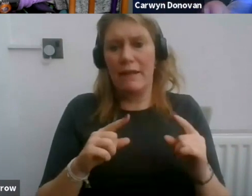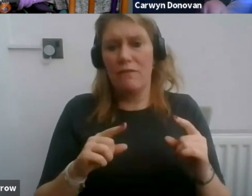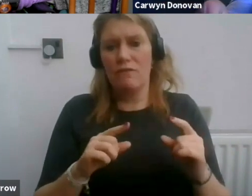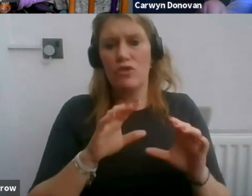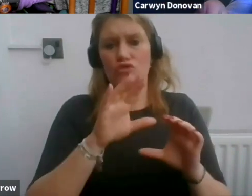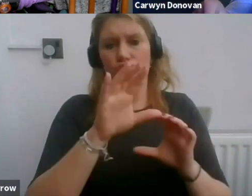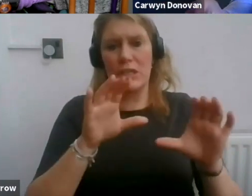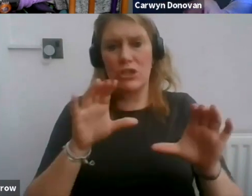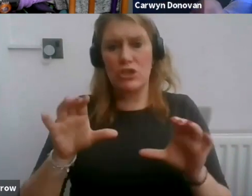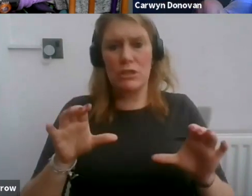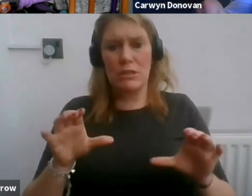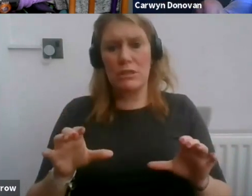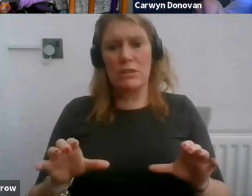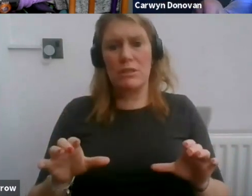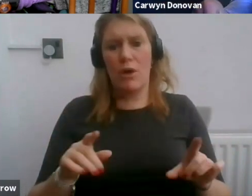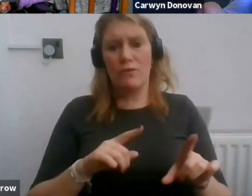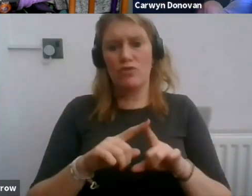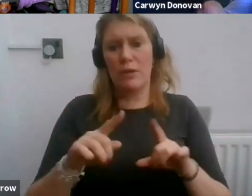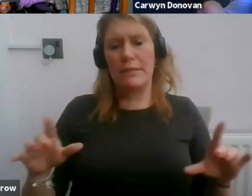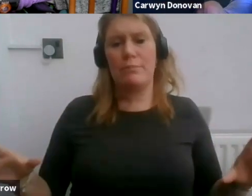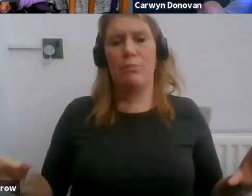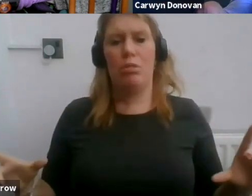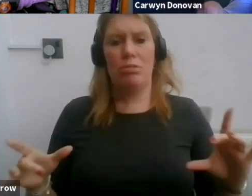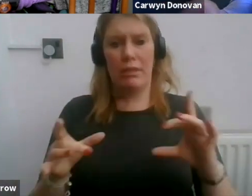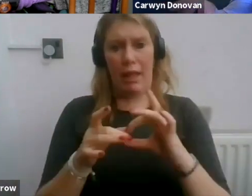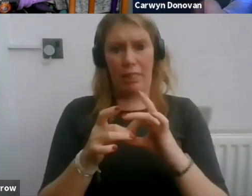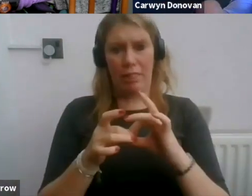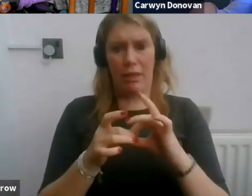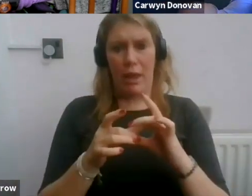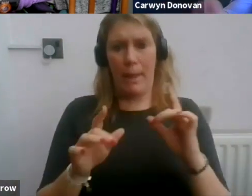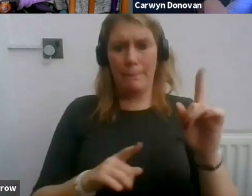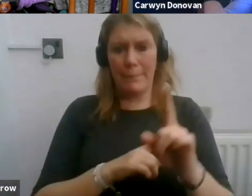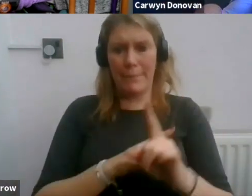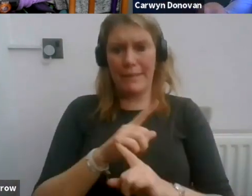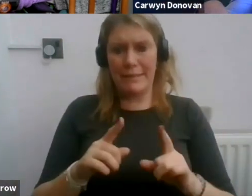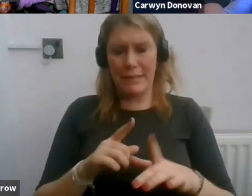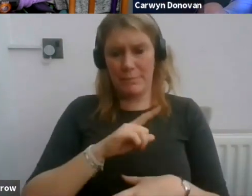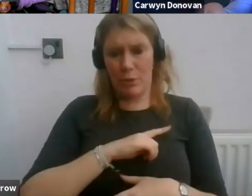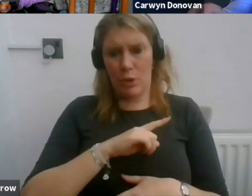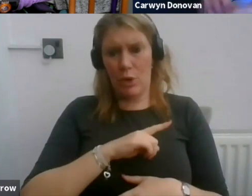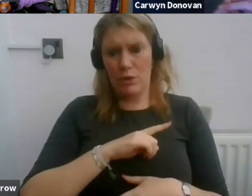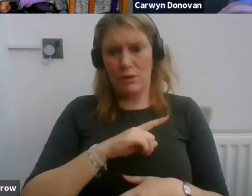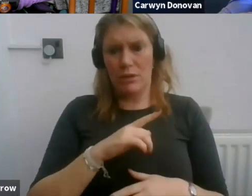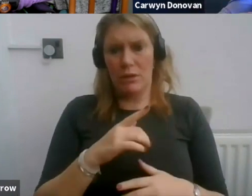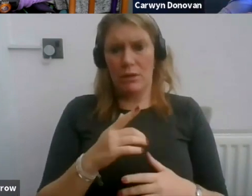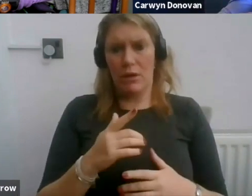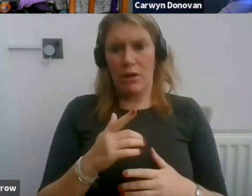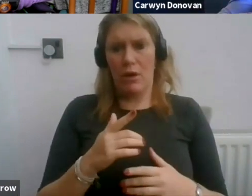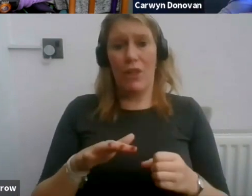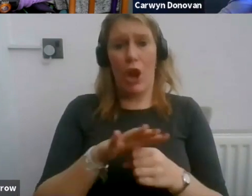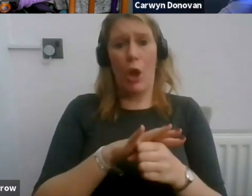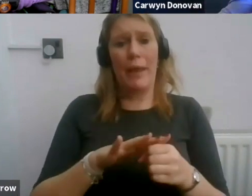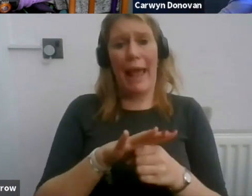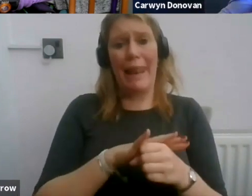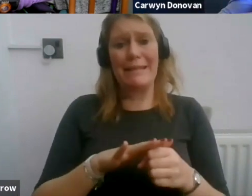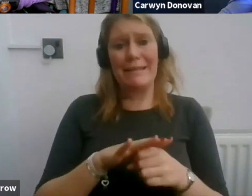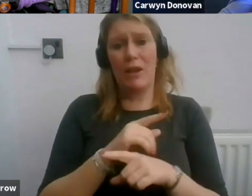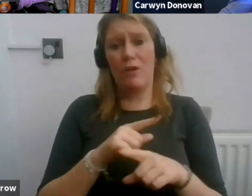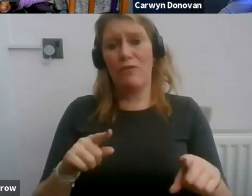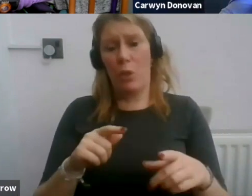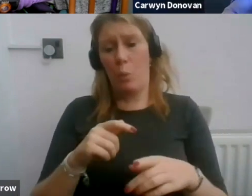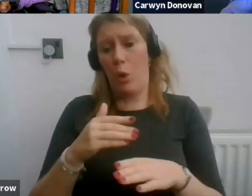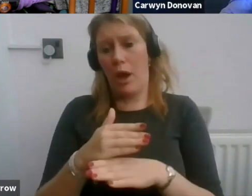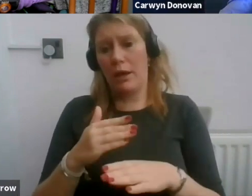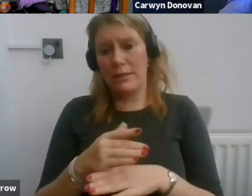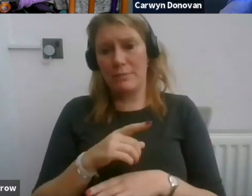of pulling together meetings and things due to the locality of those working in